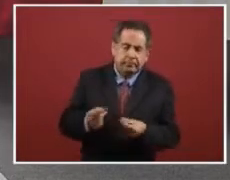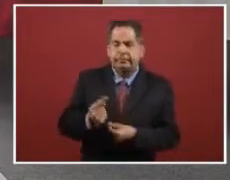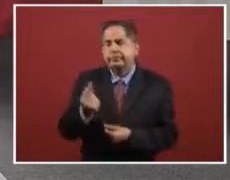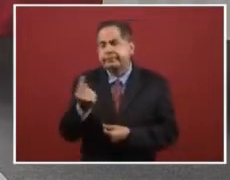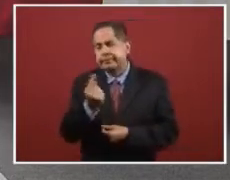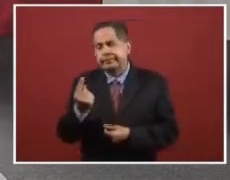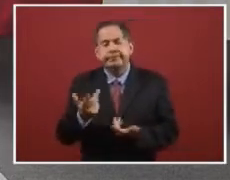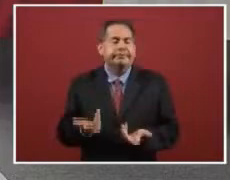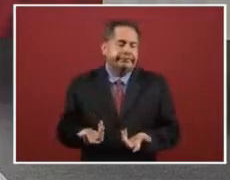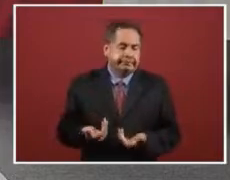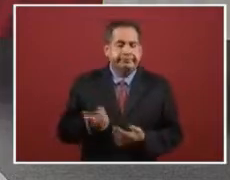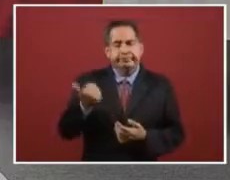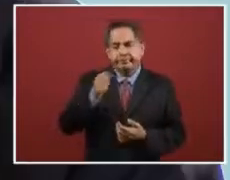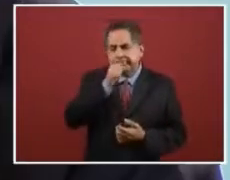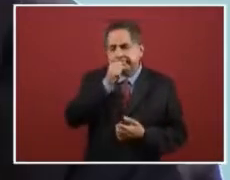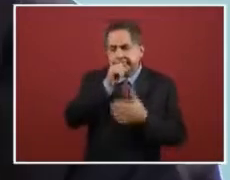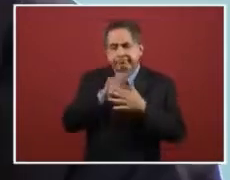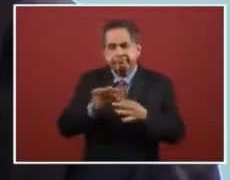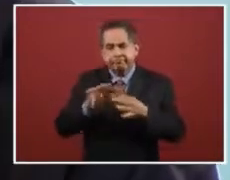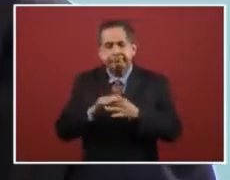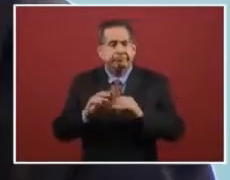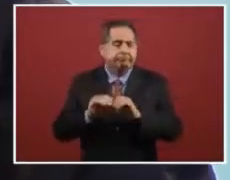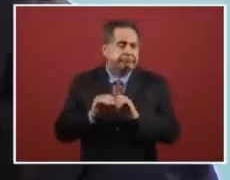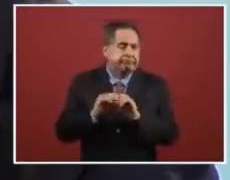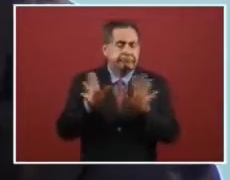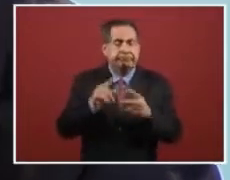ask the question what is it spent on